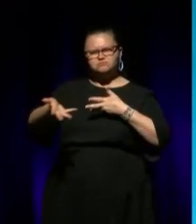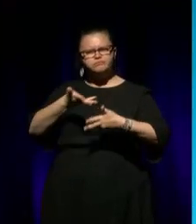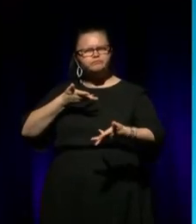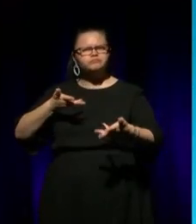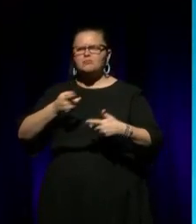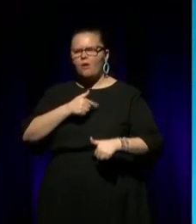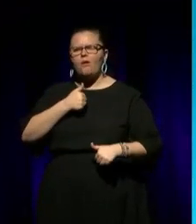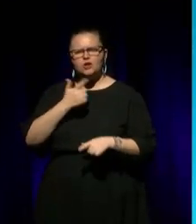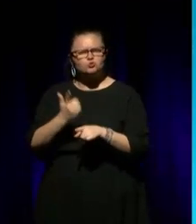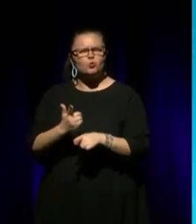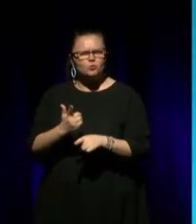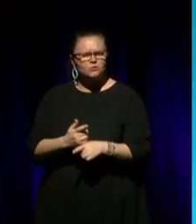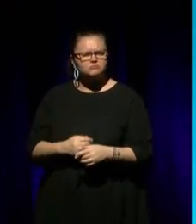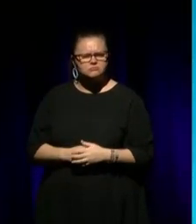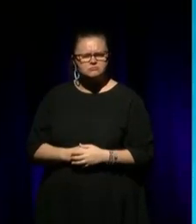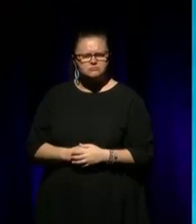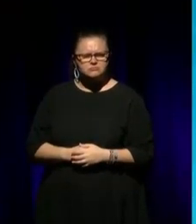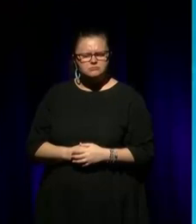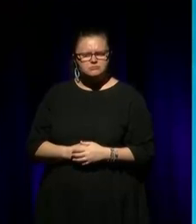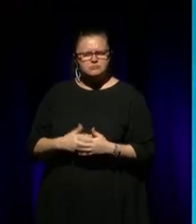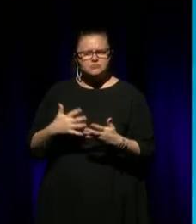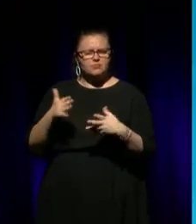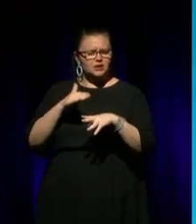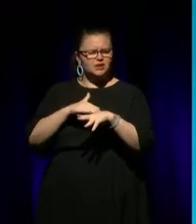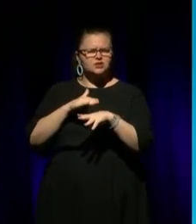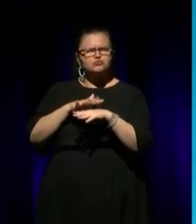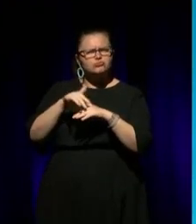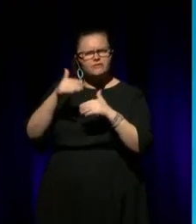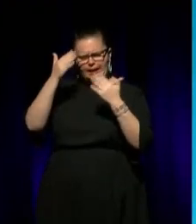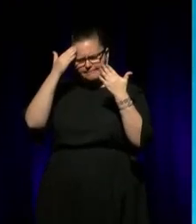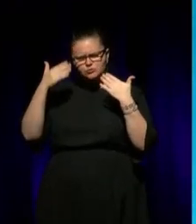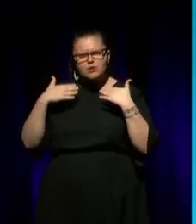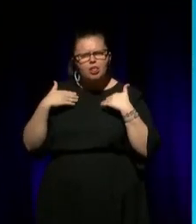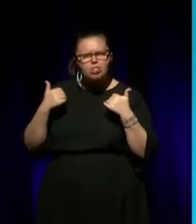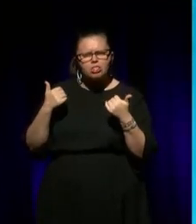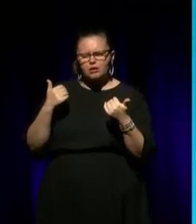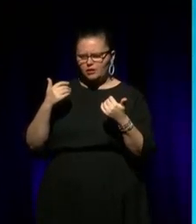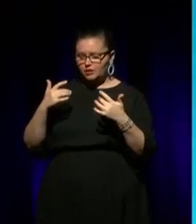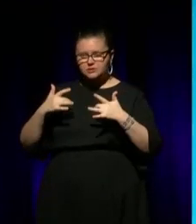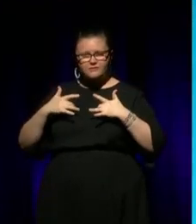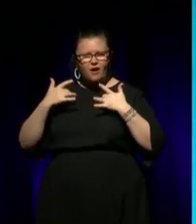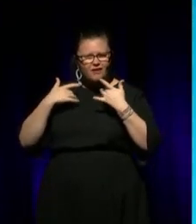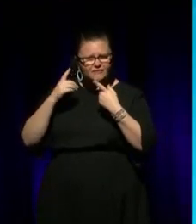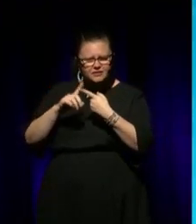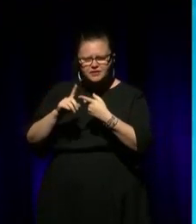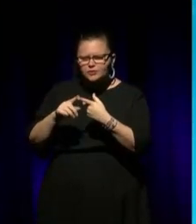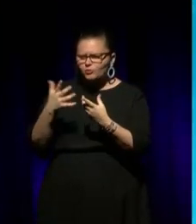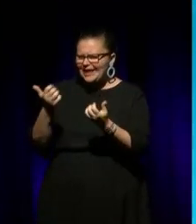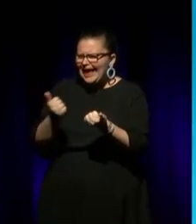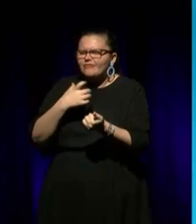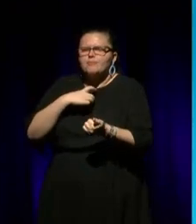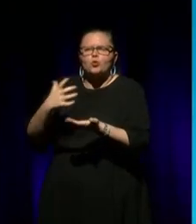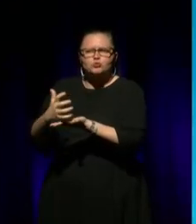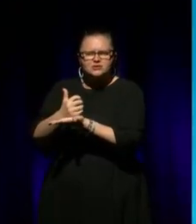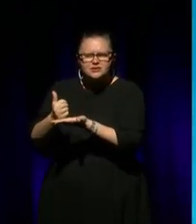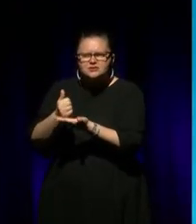you know, it's a big issue in all of us, know, we're, we're mental health and, surviving, you know, we have resources now, you know, I think of my mum and